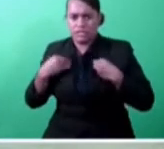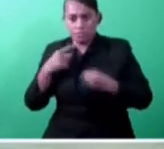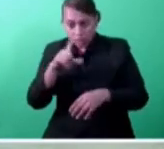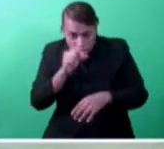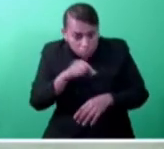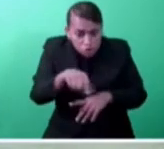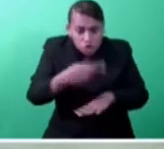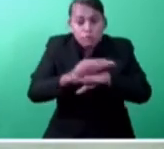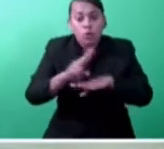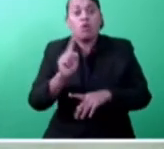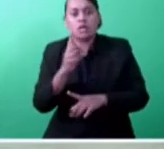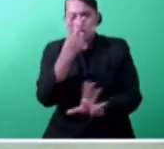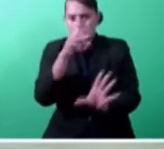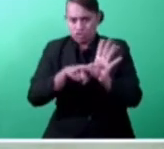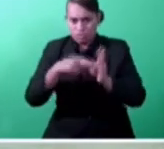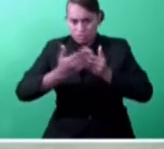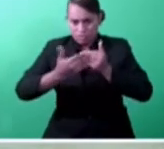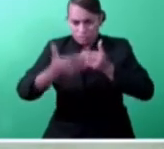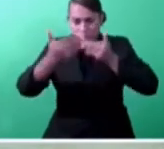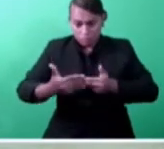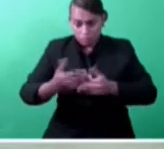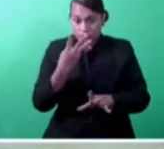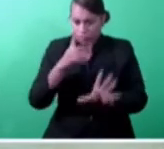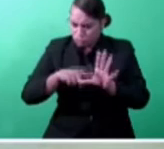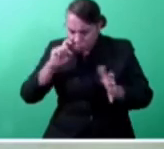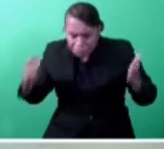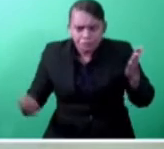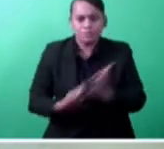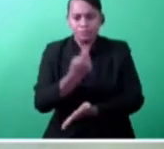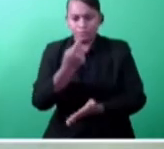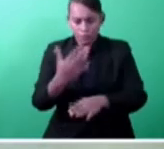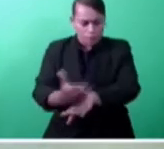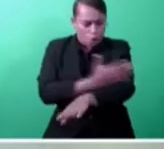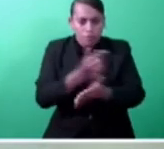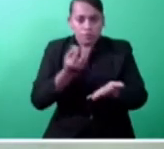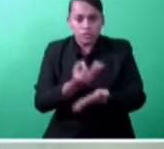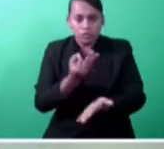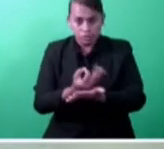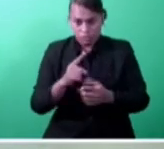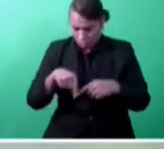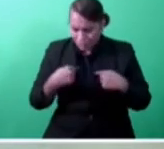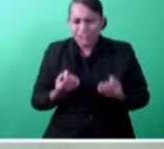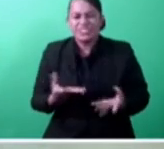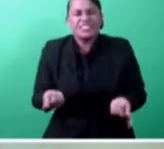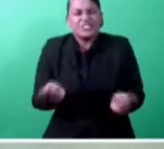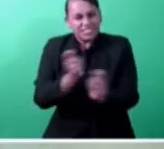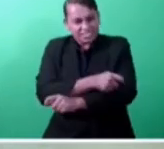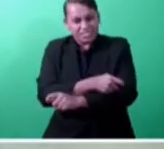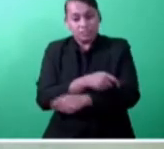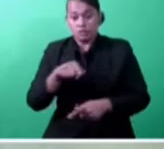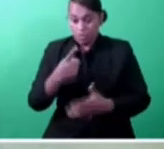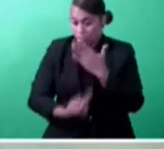years by paying the requisite fees. Under this reform, existing businesses will be